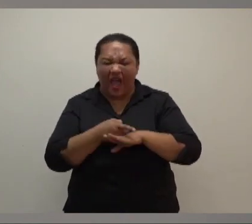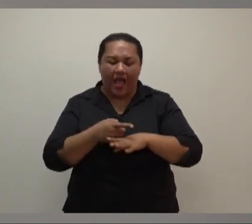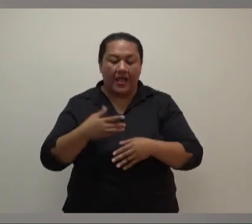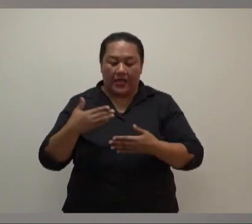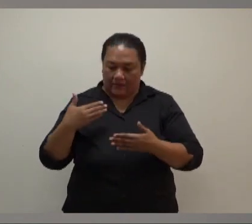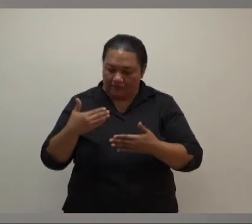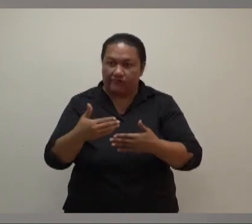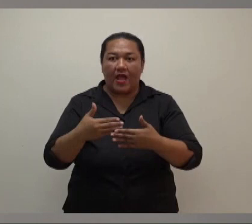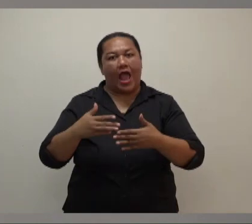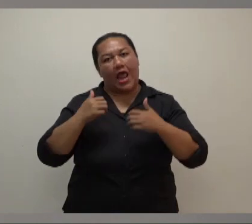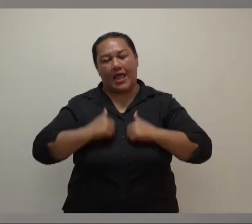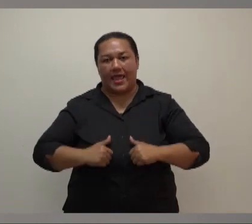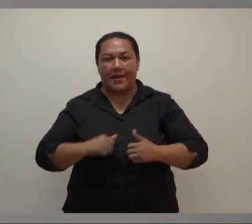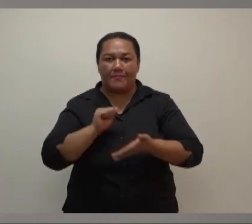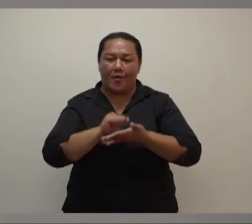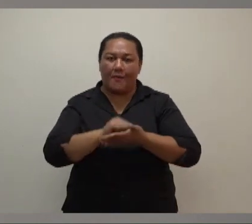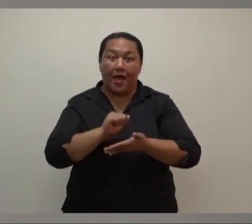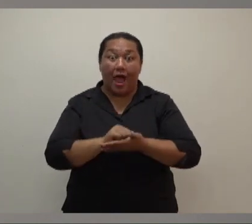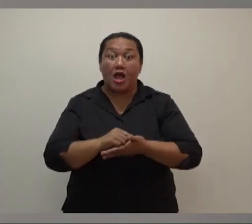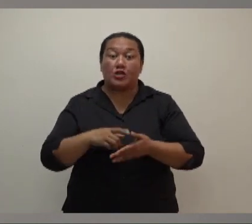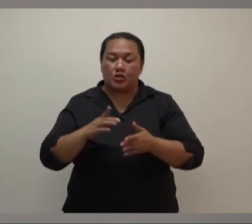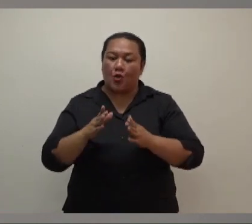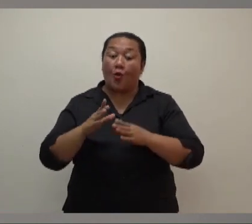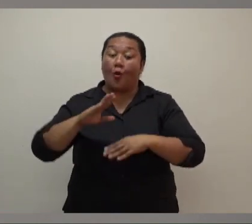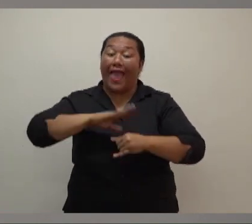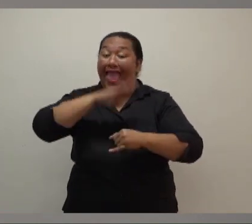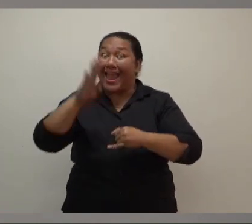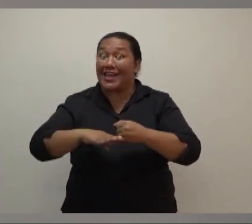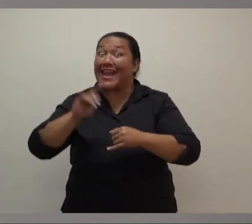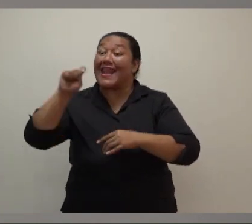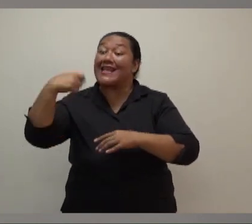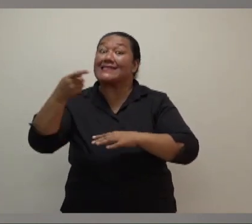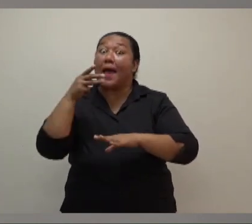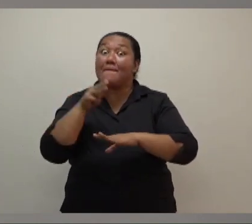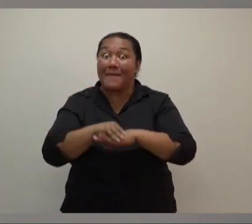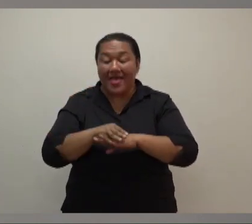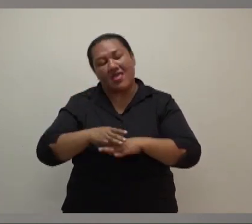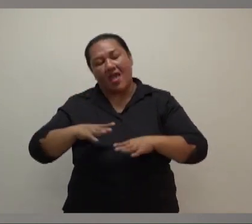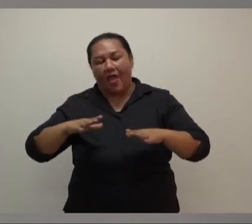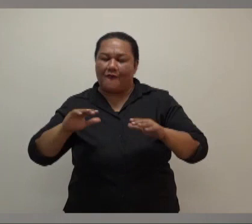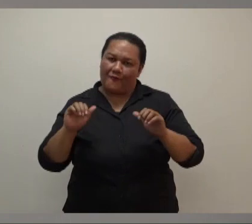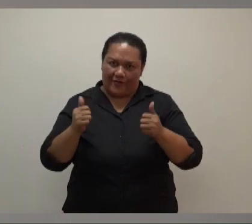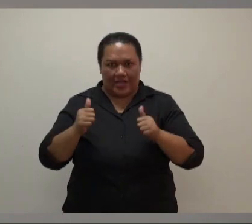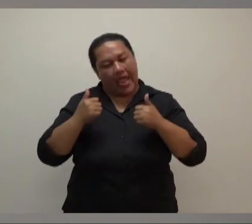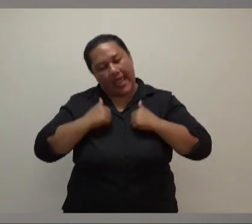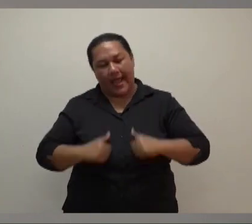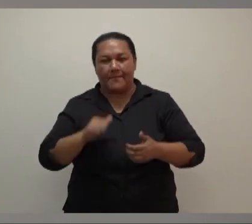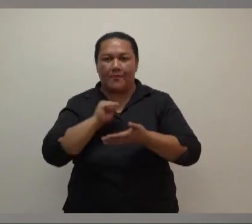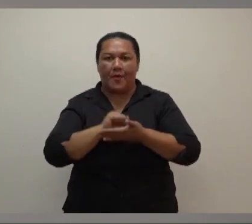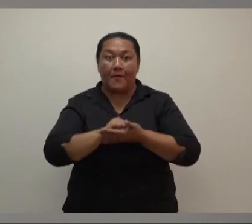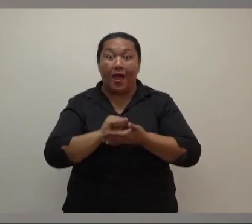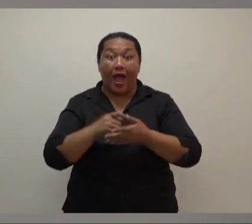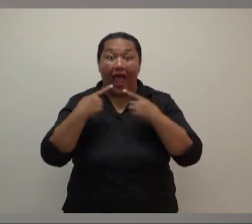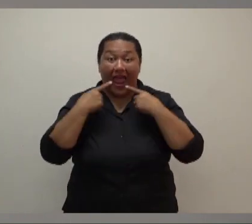back at the helm of the nation, fitter than ever, by the end of next month. We will take any questions that you have after this announcement